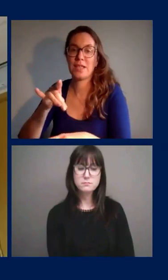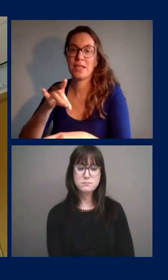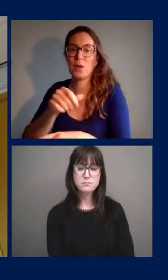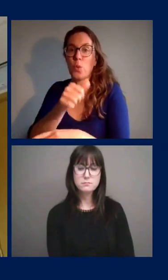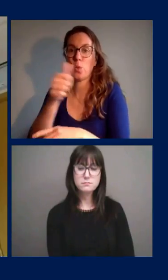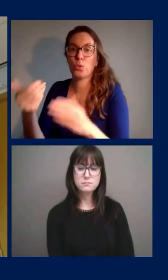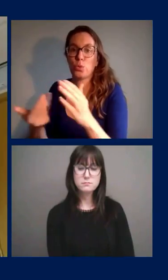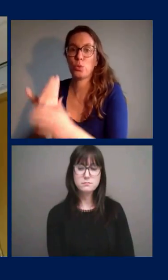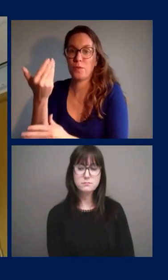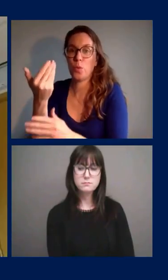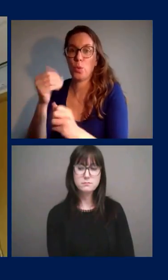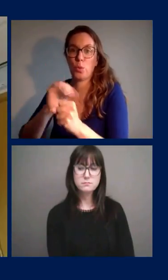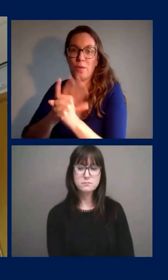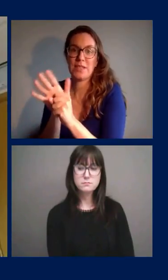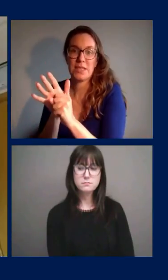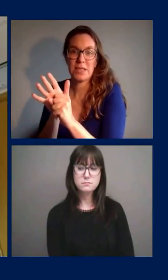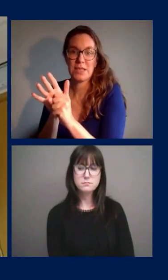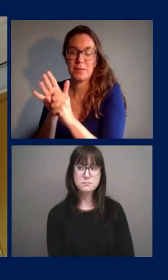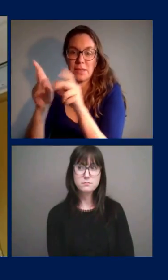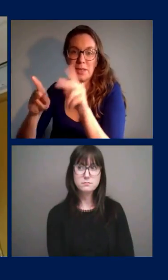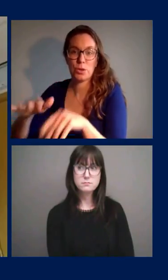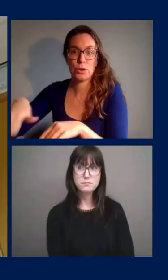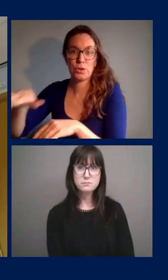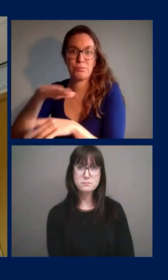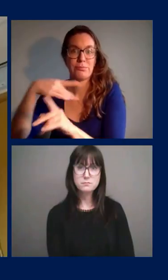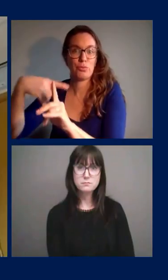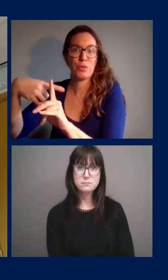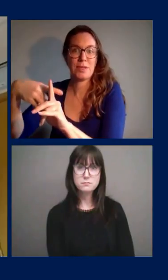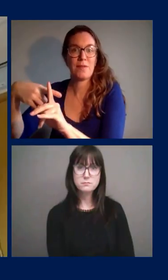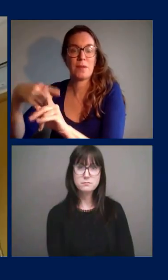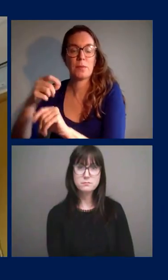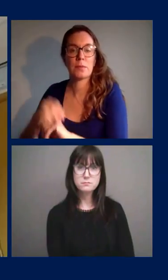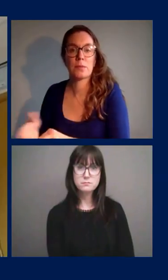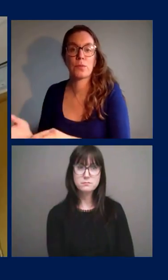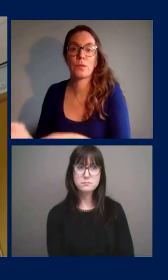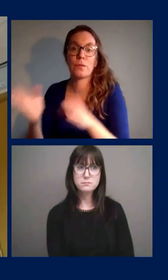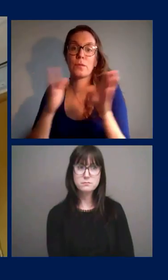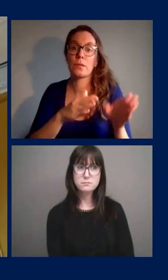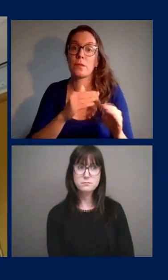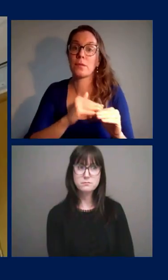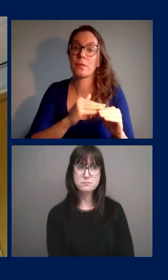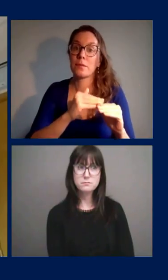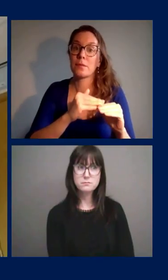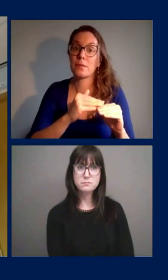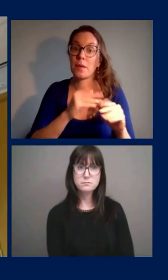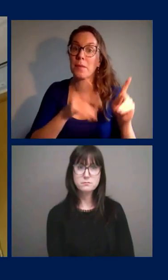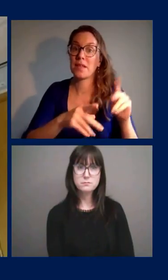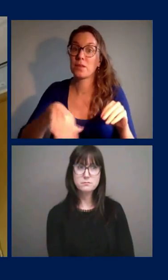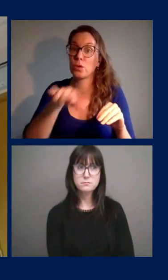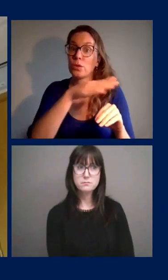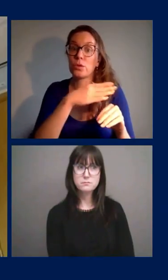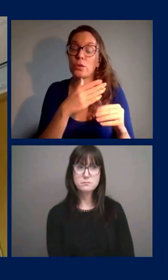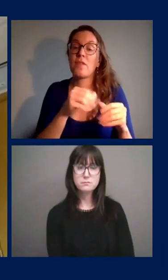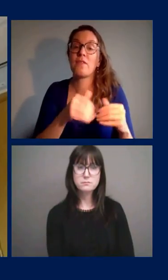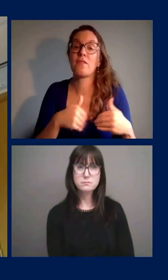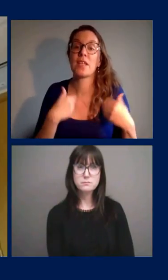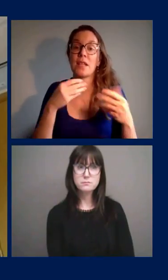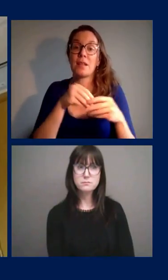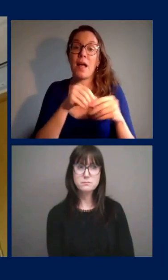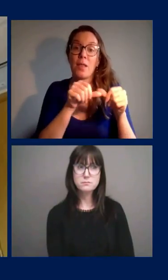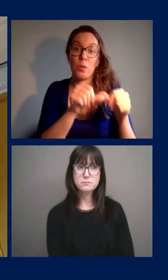but for the majority of the houses where the situation is stable there is not an explosion